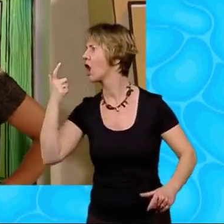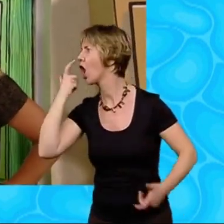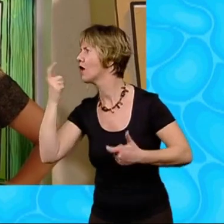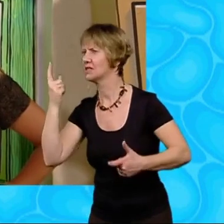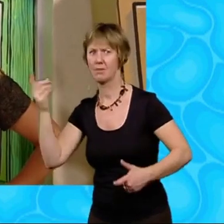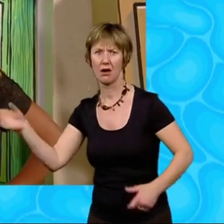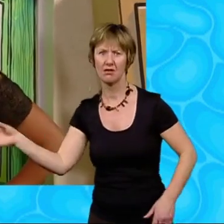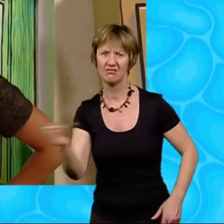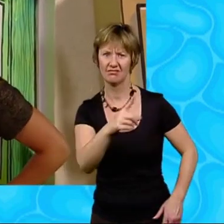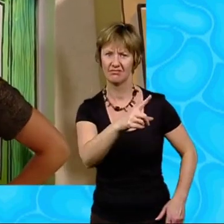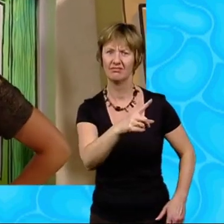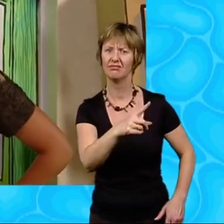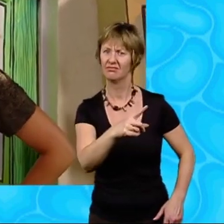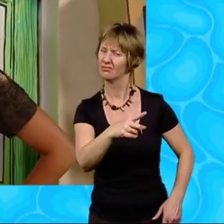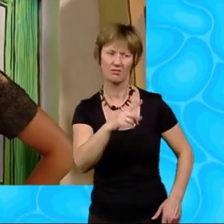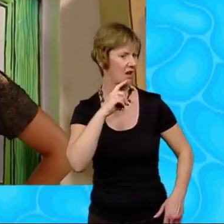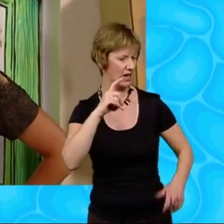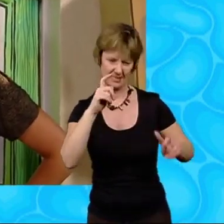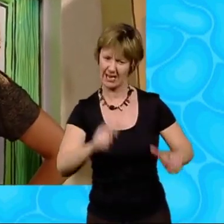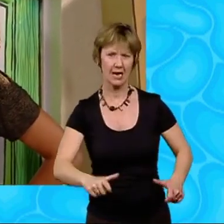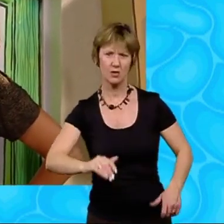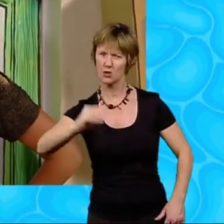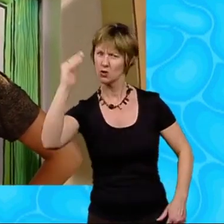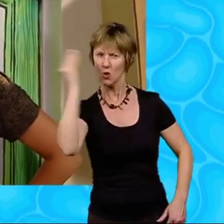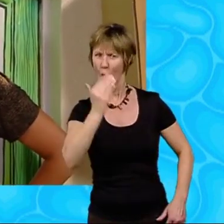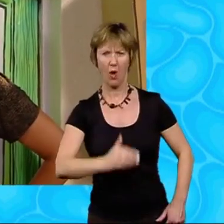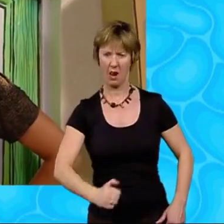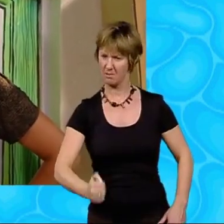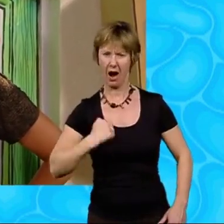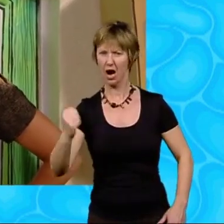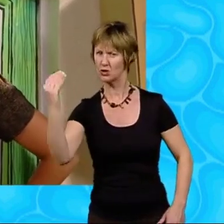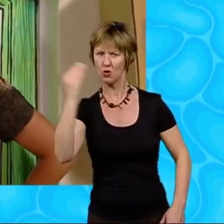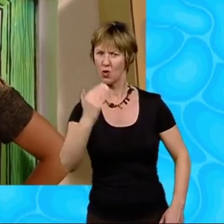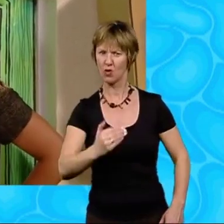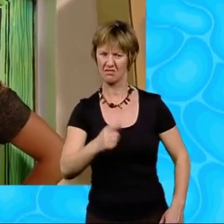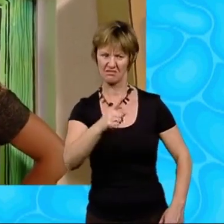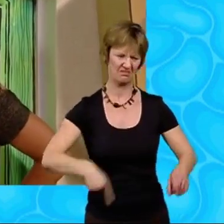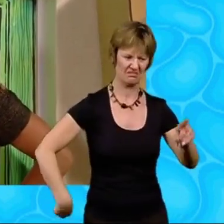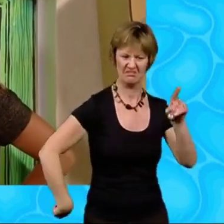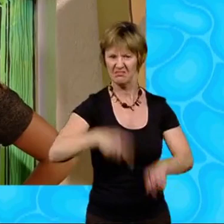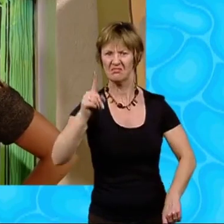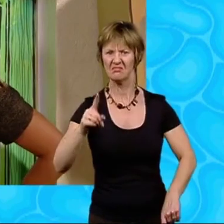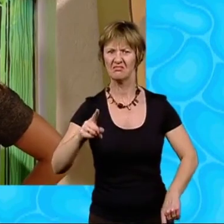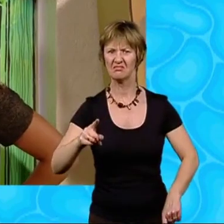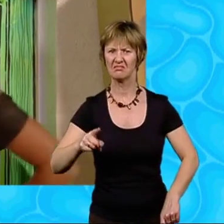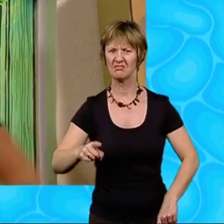I can find someone to replace you. After that, you will no longer be welcome at my school. You are dismissed.